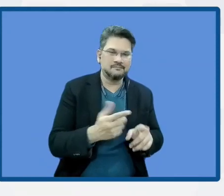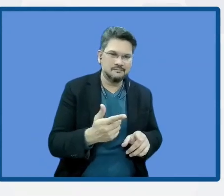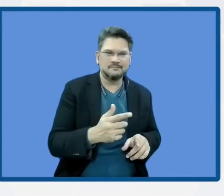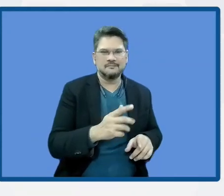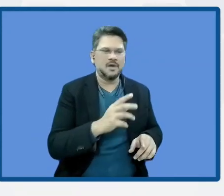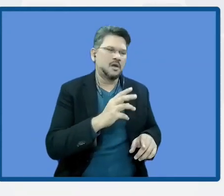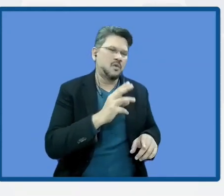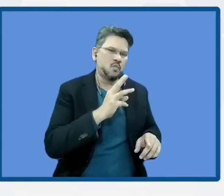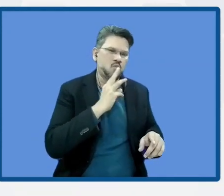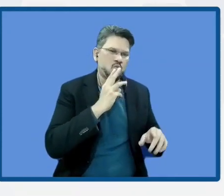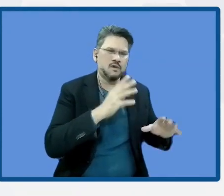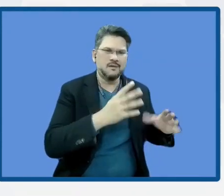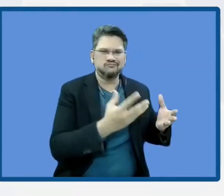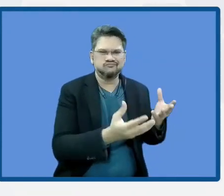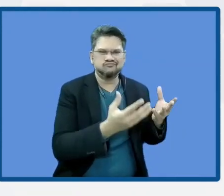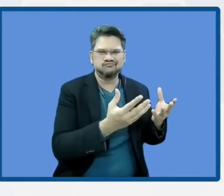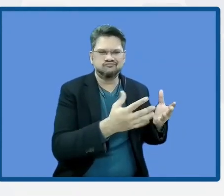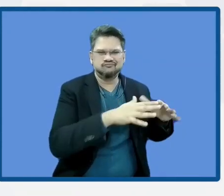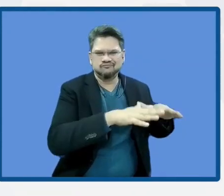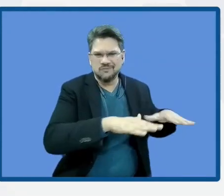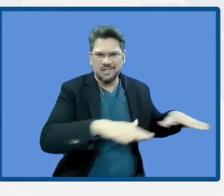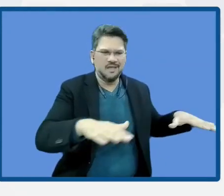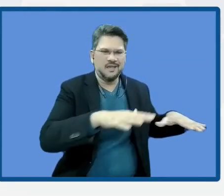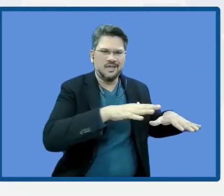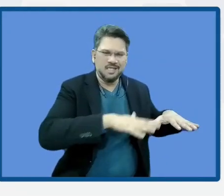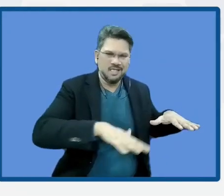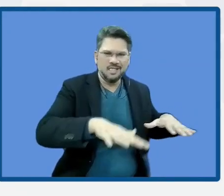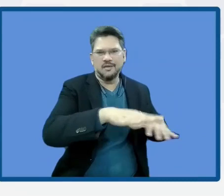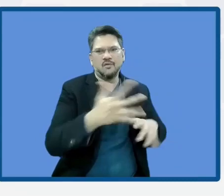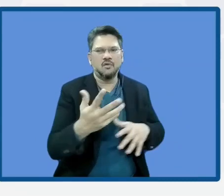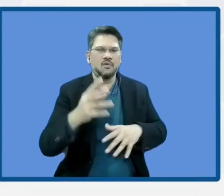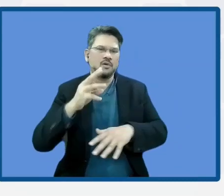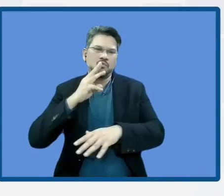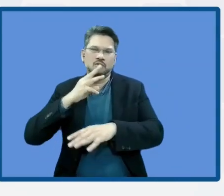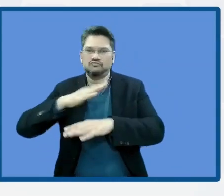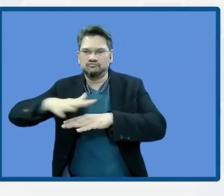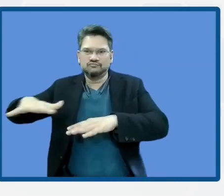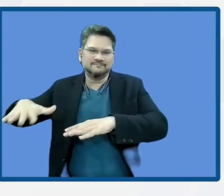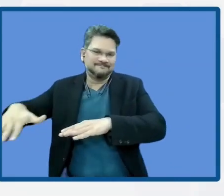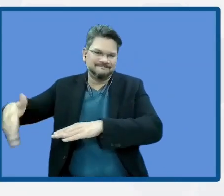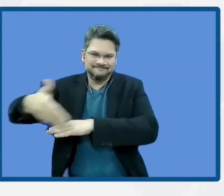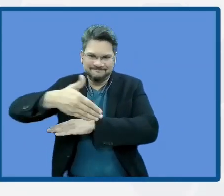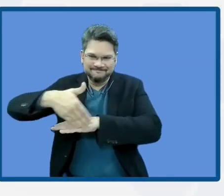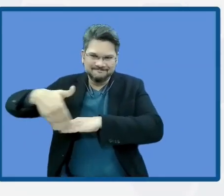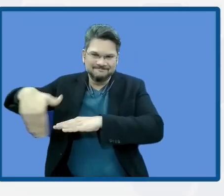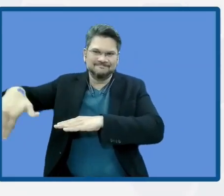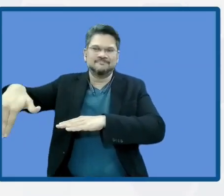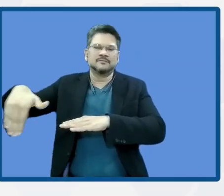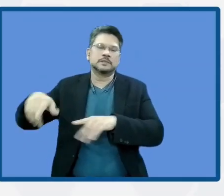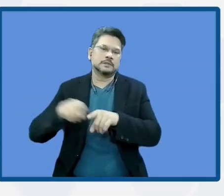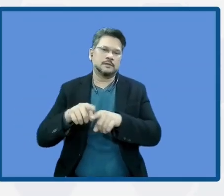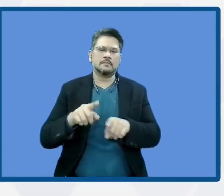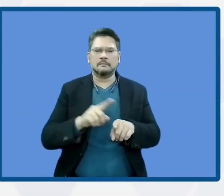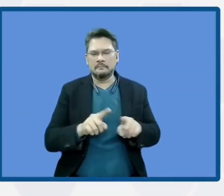get the study of the Mesoamerican reef before Guatemala